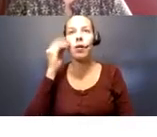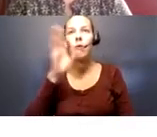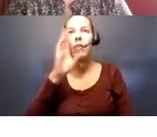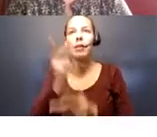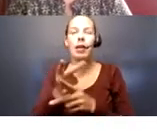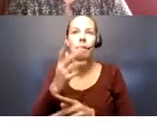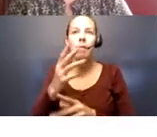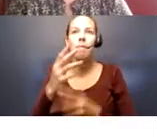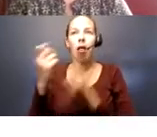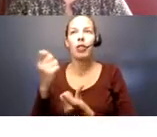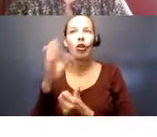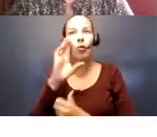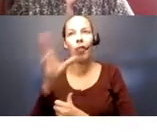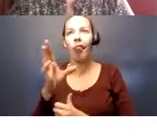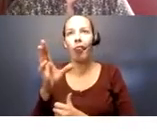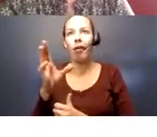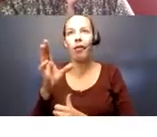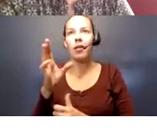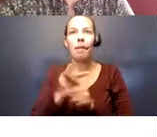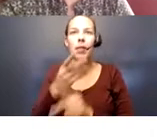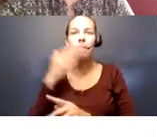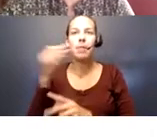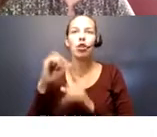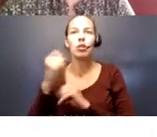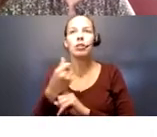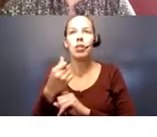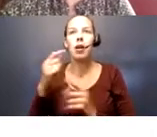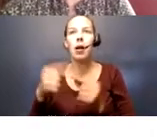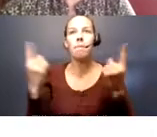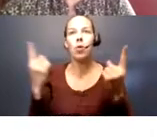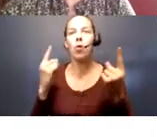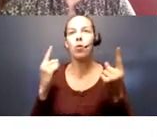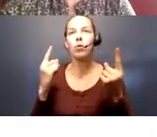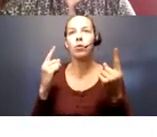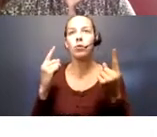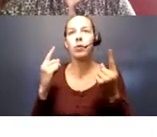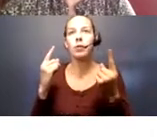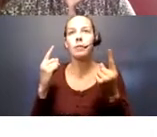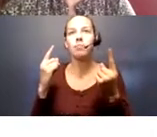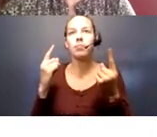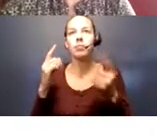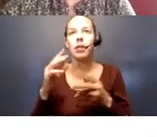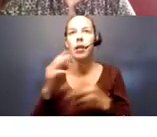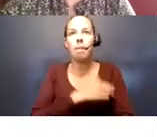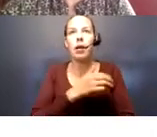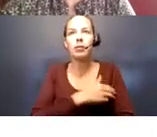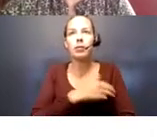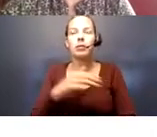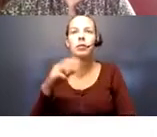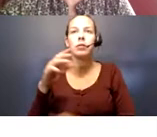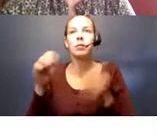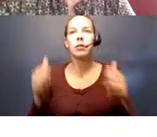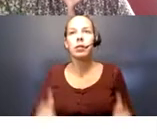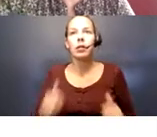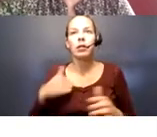them healthier. And is going to keep them in a better situation. As opposed to, you know, their muscles deteriorating. And them not having that